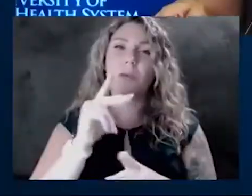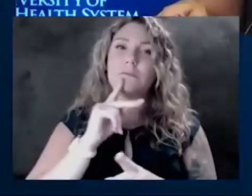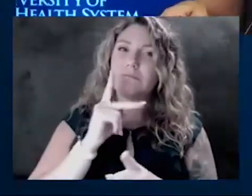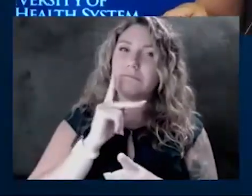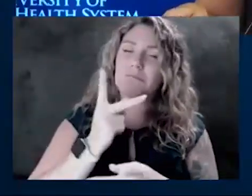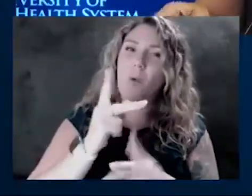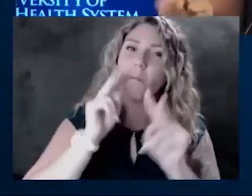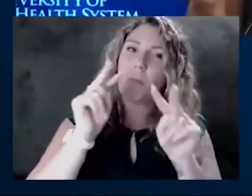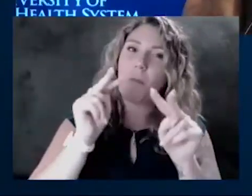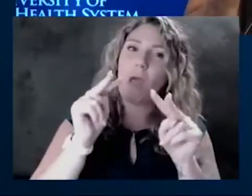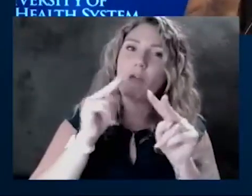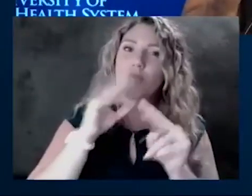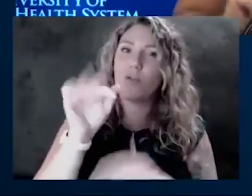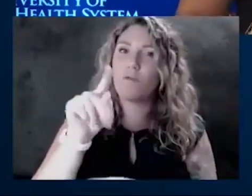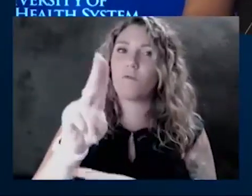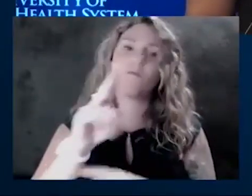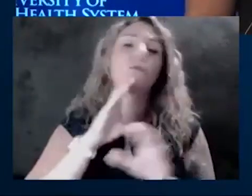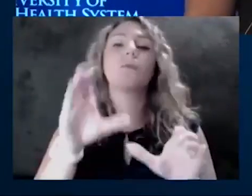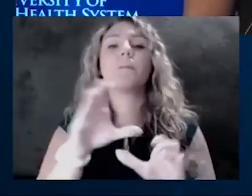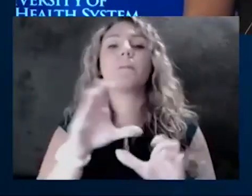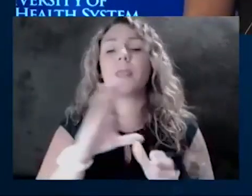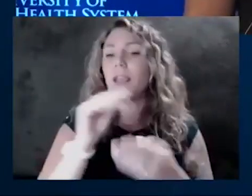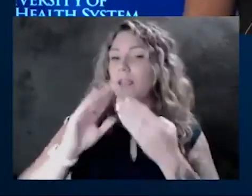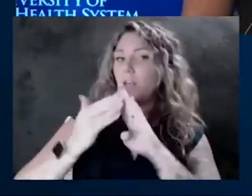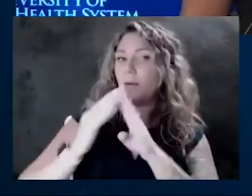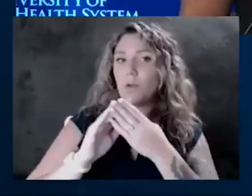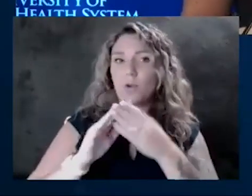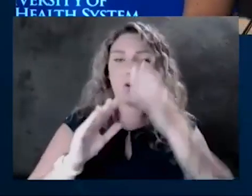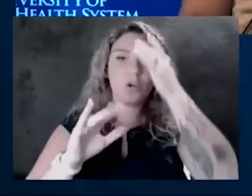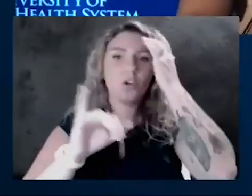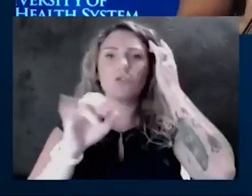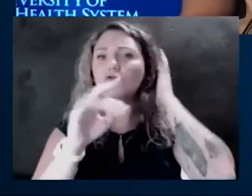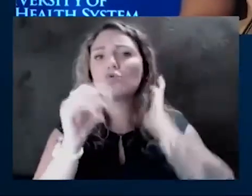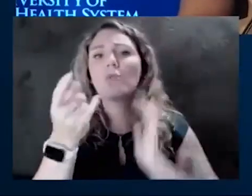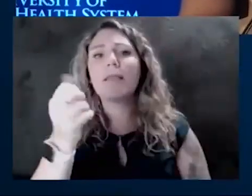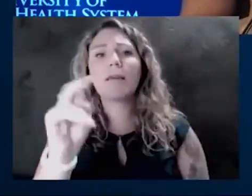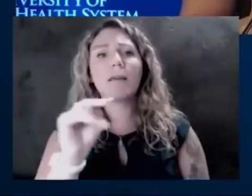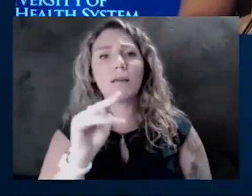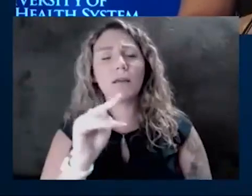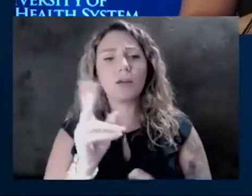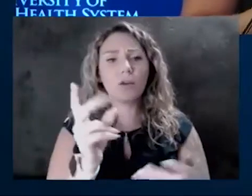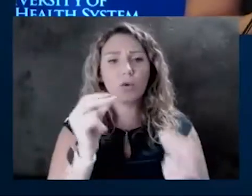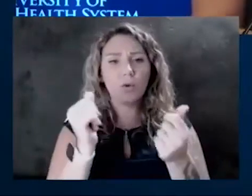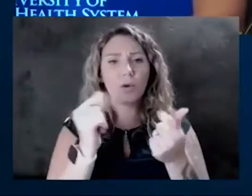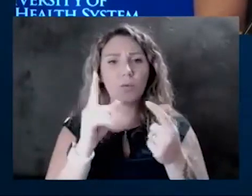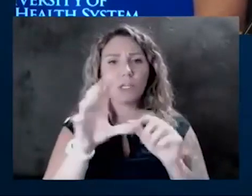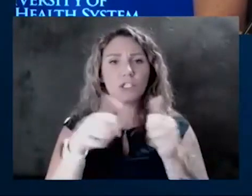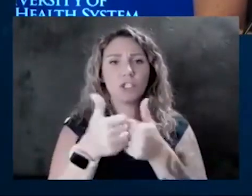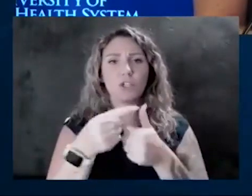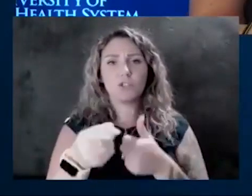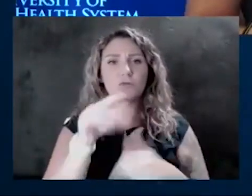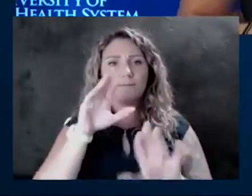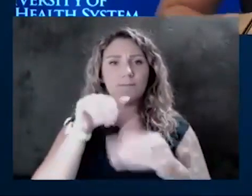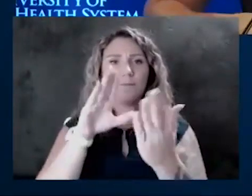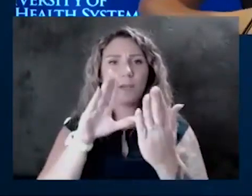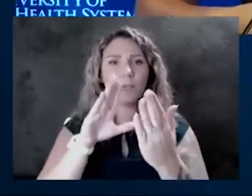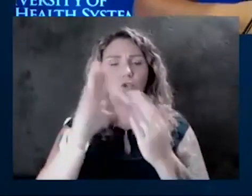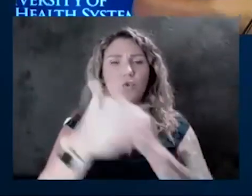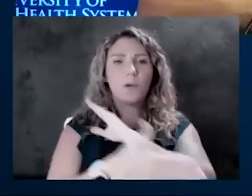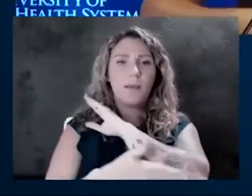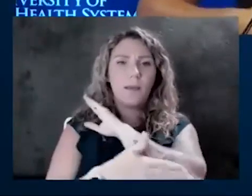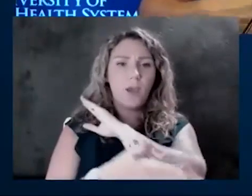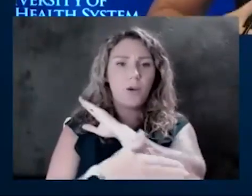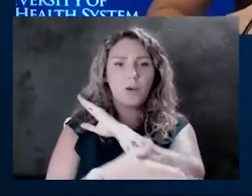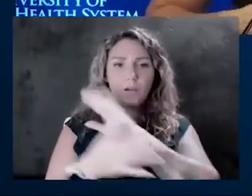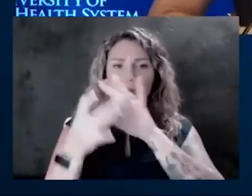We're going to get to community questions here in just a moment. Julianne, though, real quick, what kind of challenges are you facing in your county as far as schools and getting